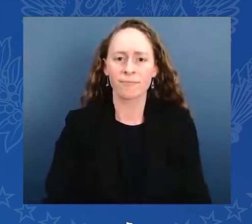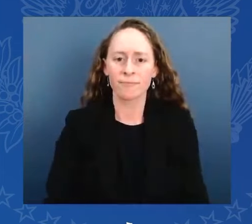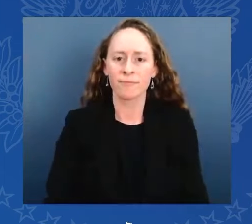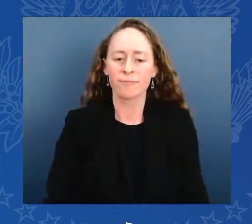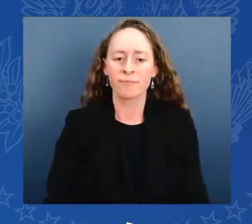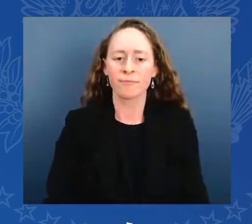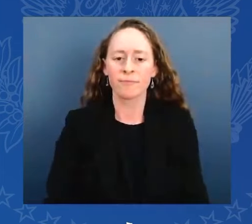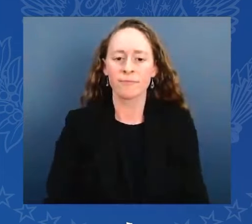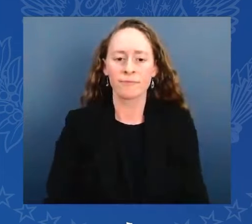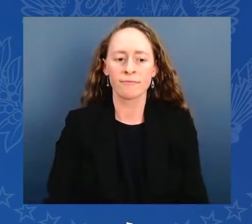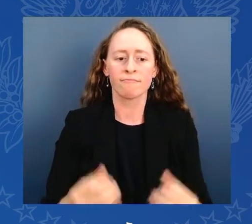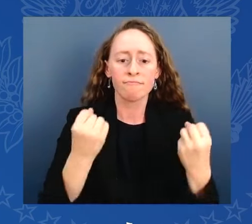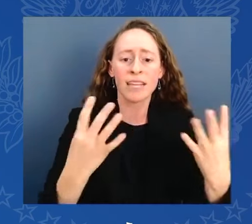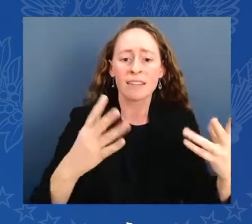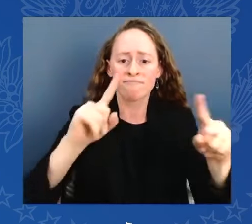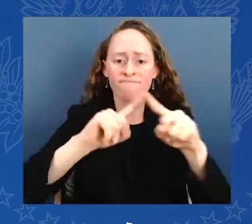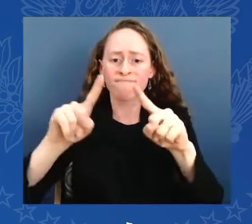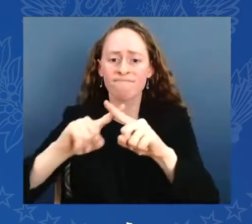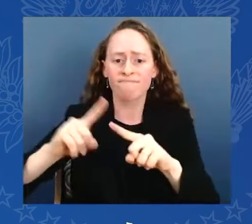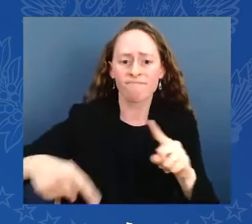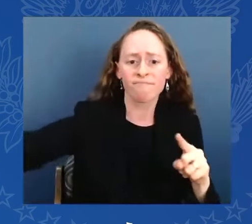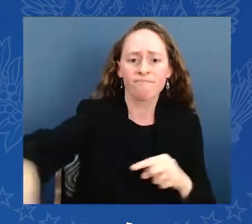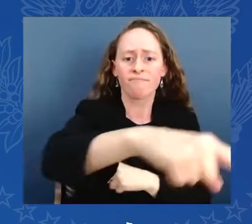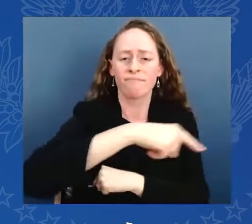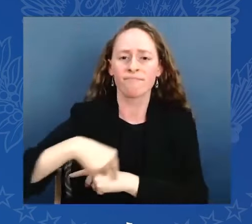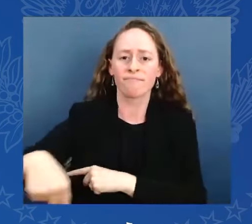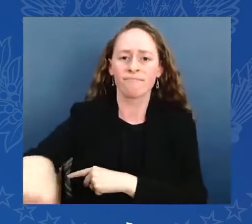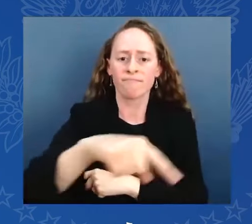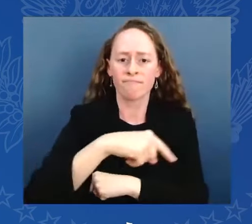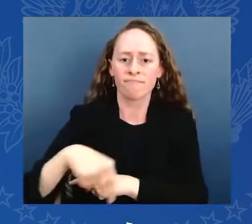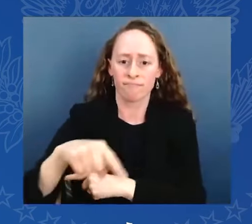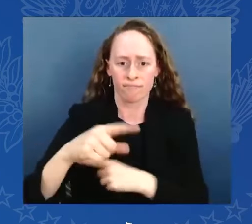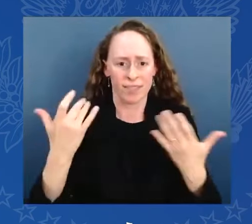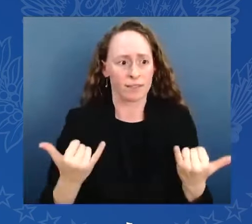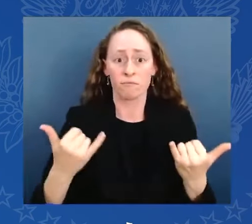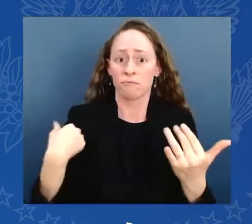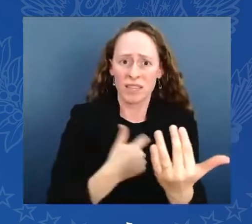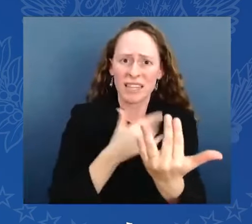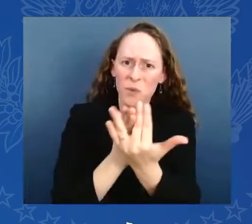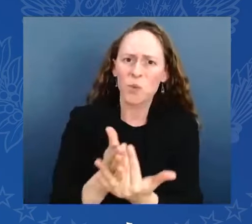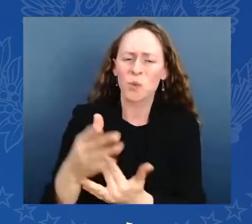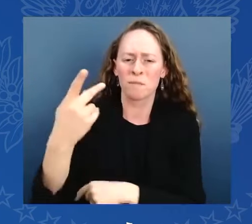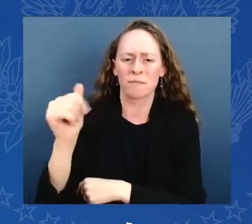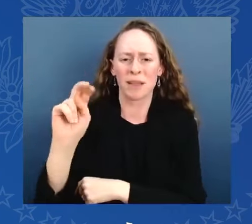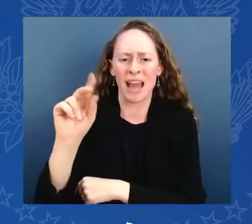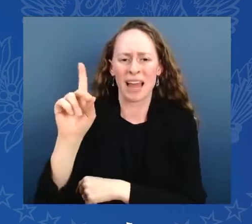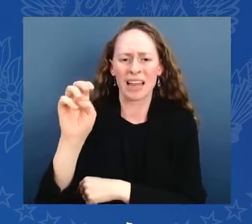We're in the grip of the — we were in the grip of the worst pandemic in the century. The worst economic crisis since the Great Depression.